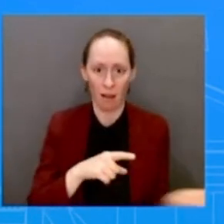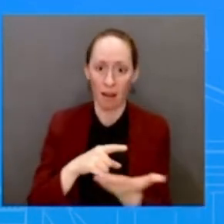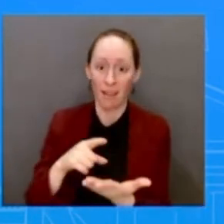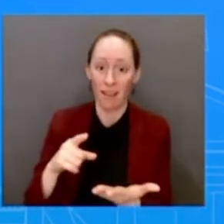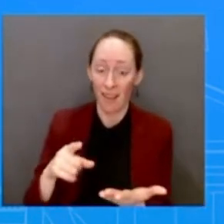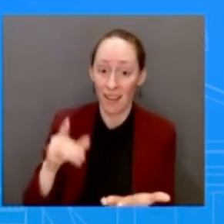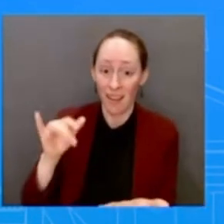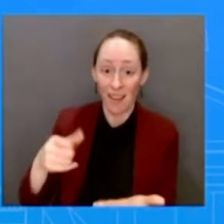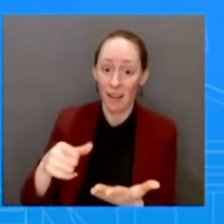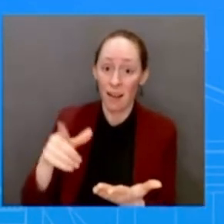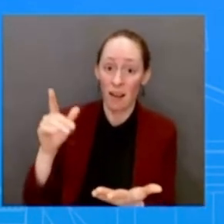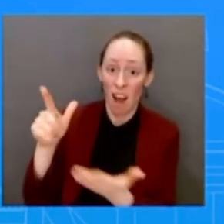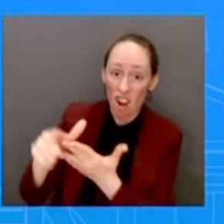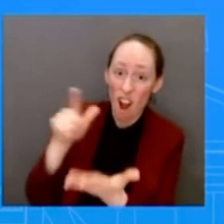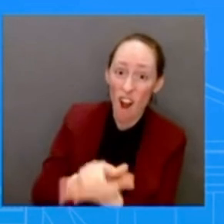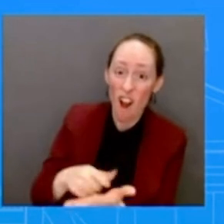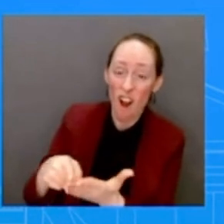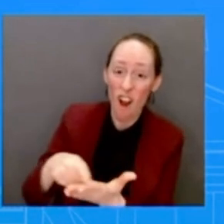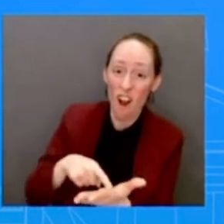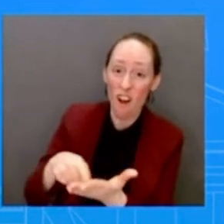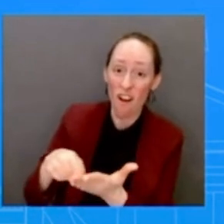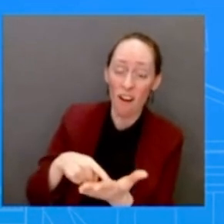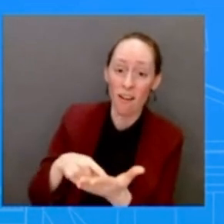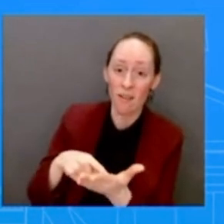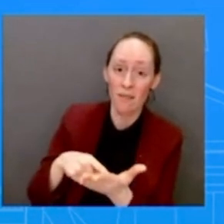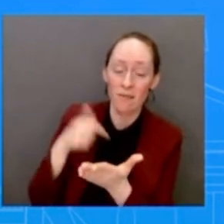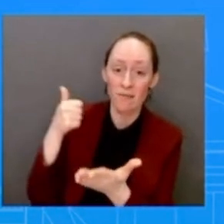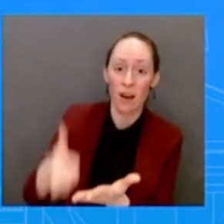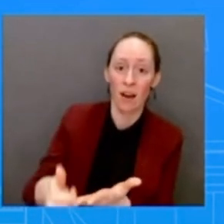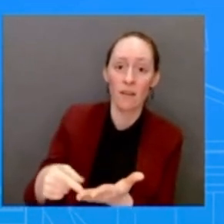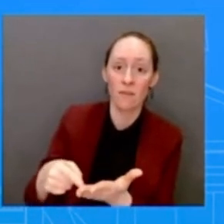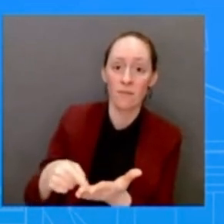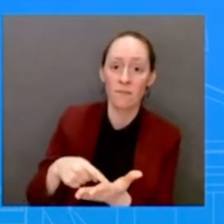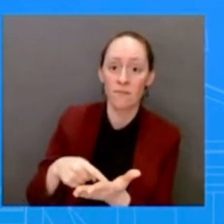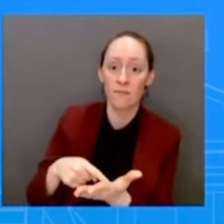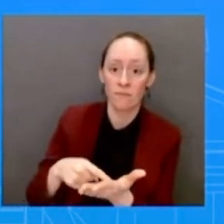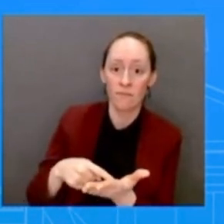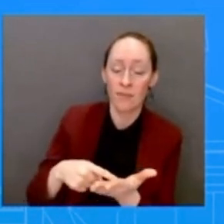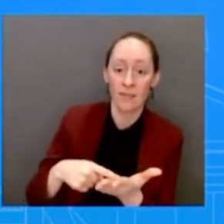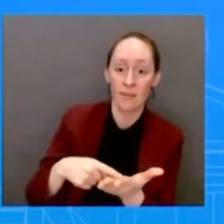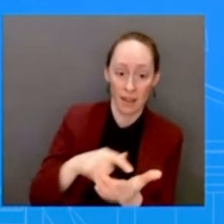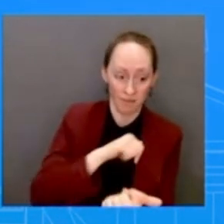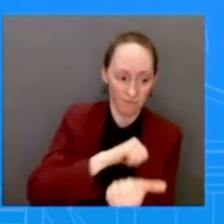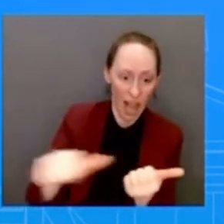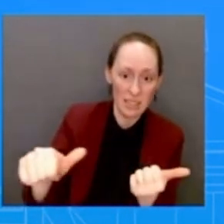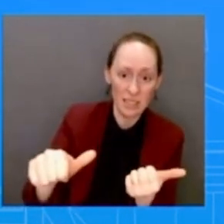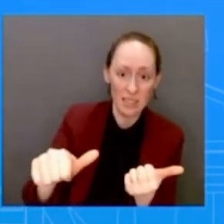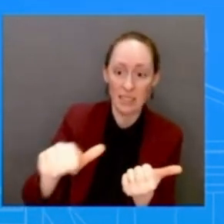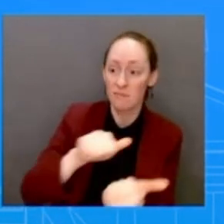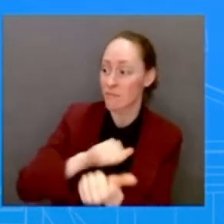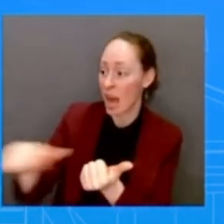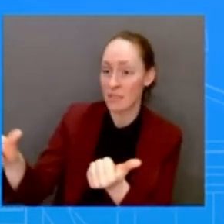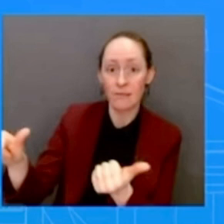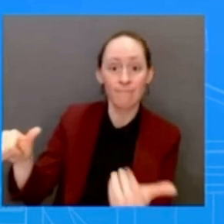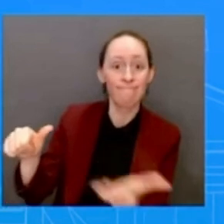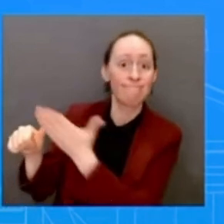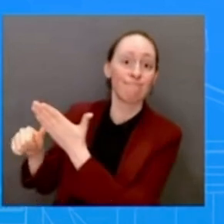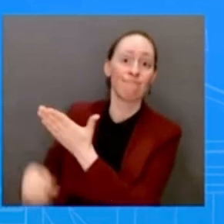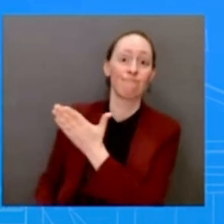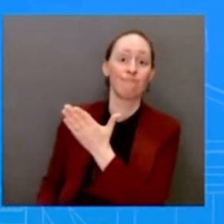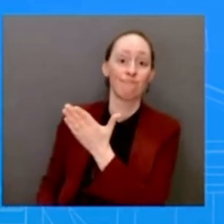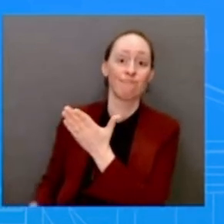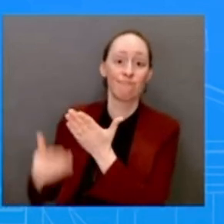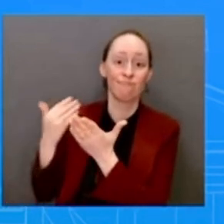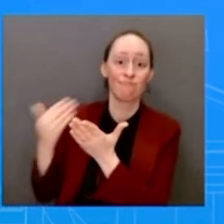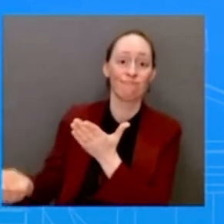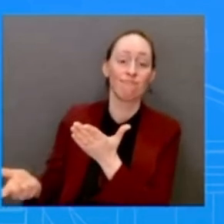legislation that is coming before the president of the United States because D.C. is not a state. It's just not. So he has